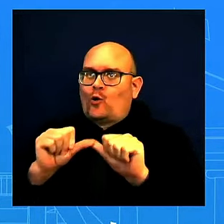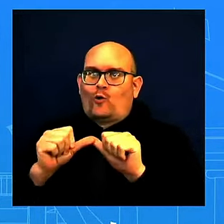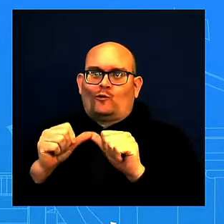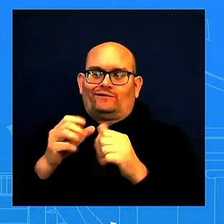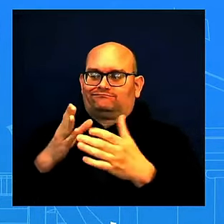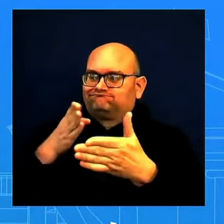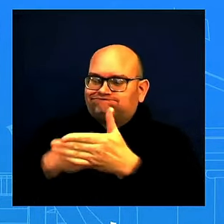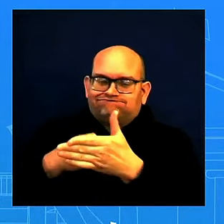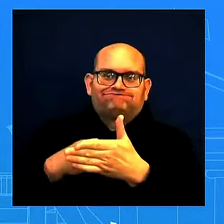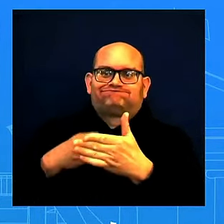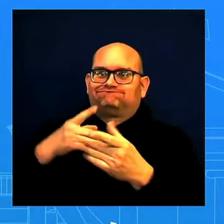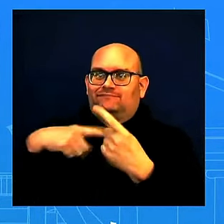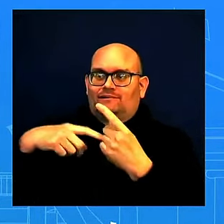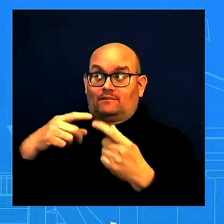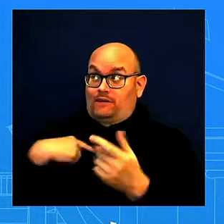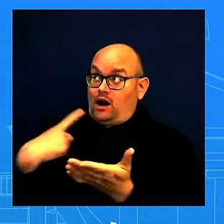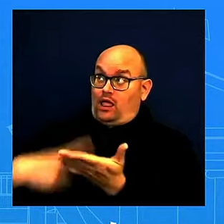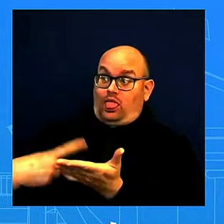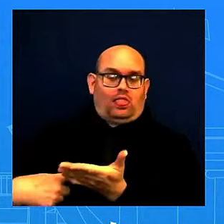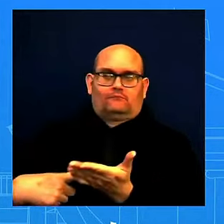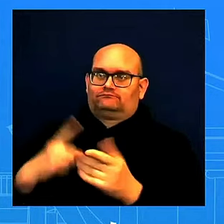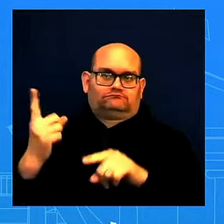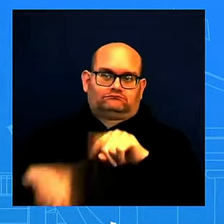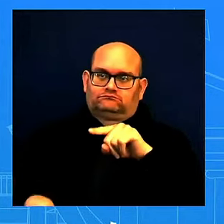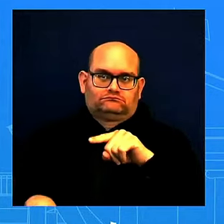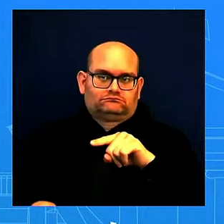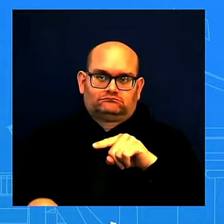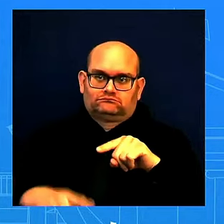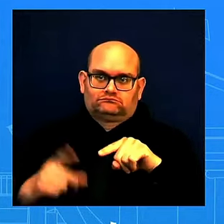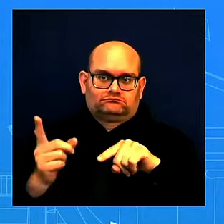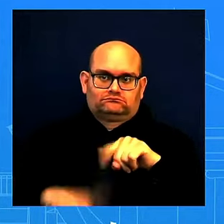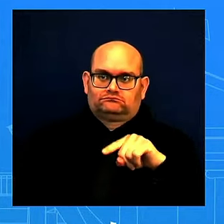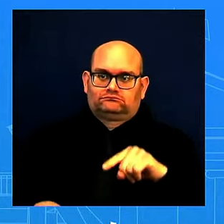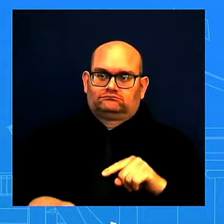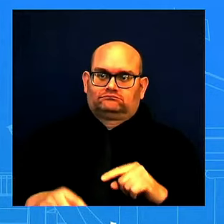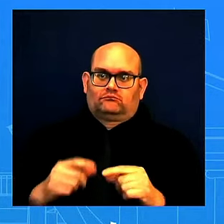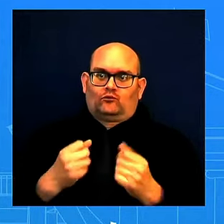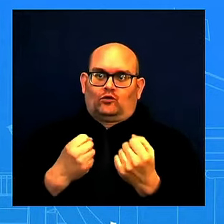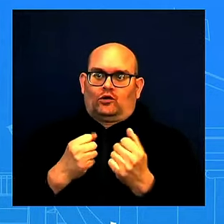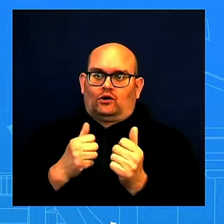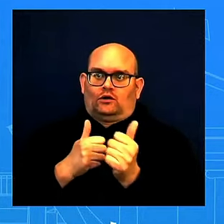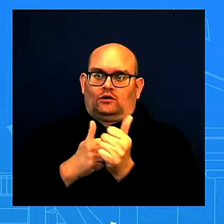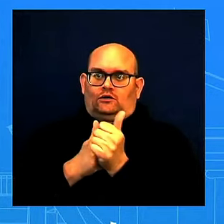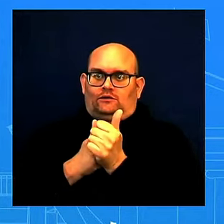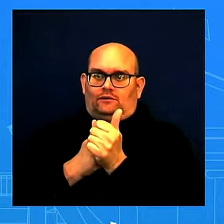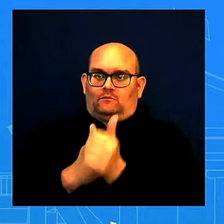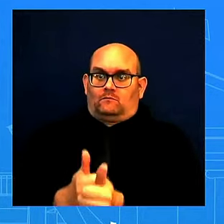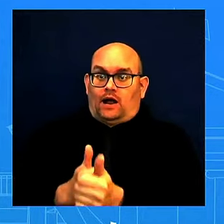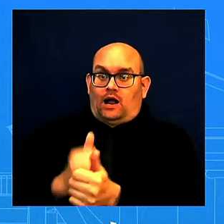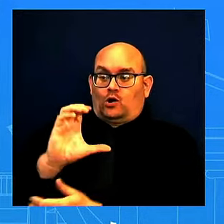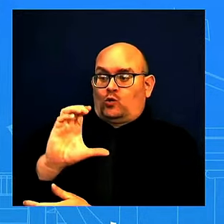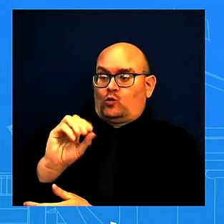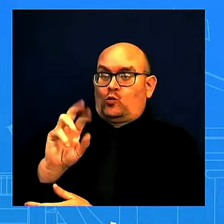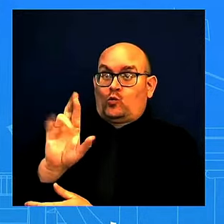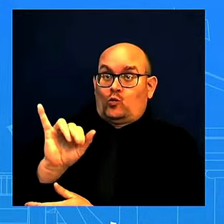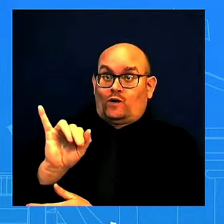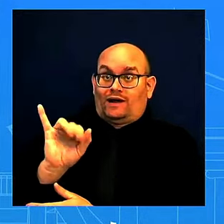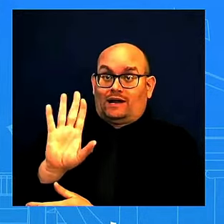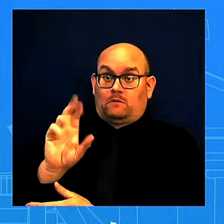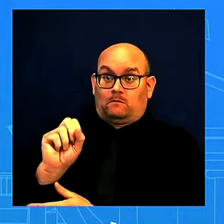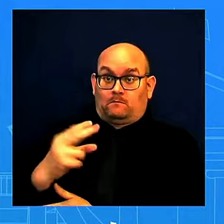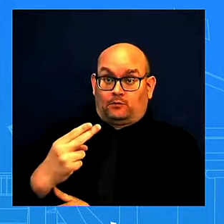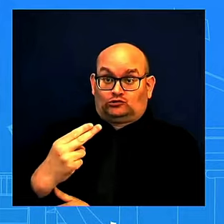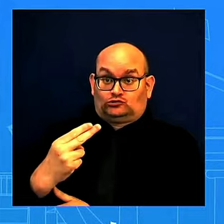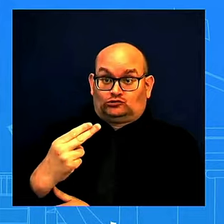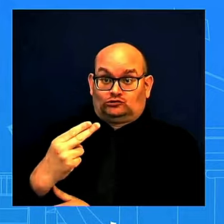Hey, Green. A follow-up on Cori Bush. She gave a speech last night after the results came in, and she said to AIPAC, who spent heavily against her, I'm